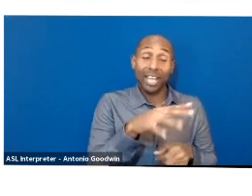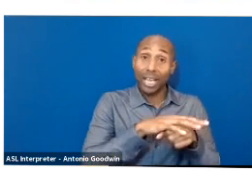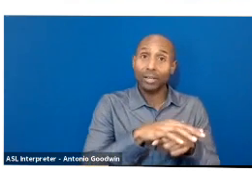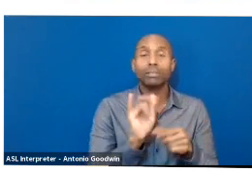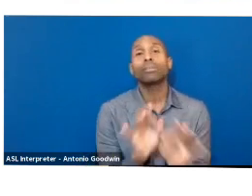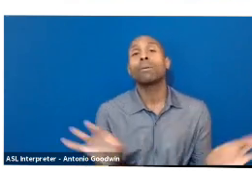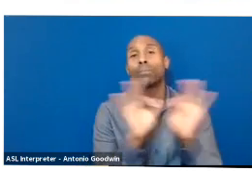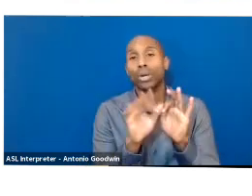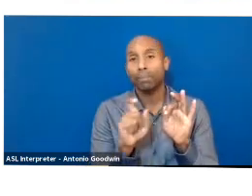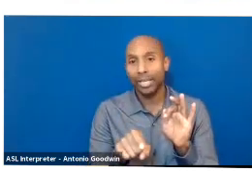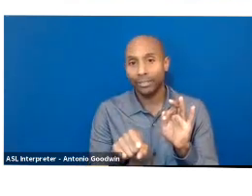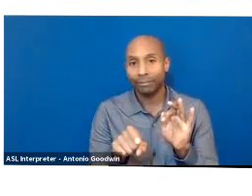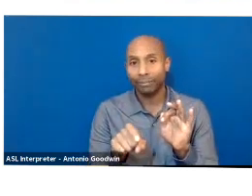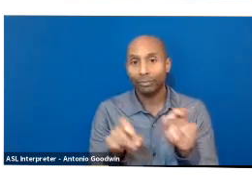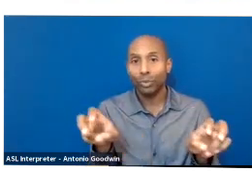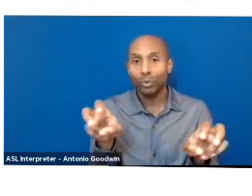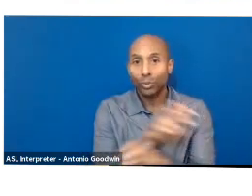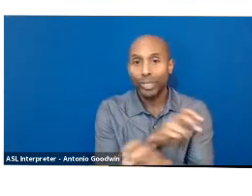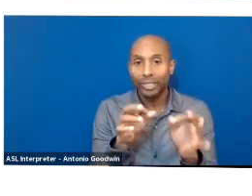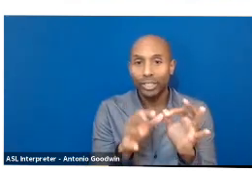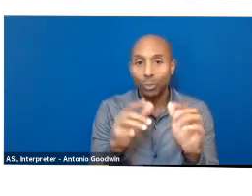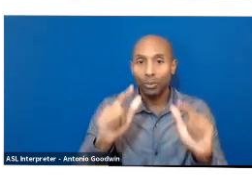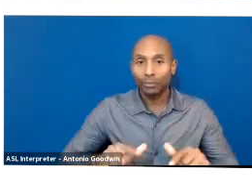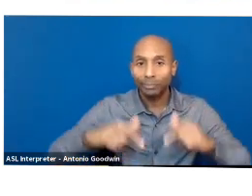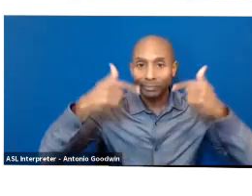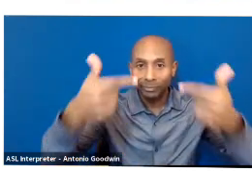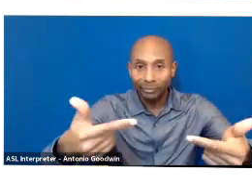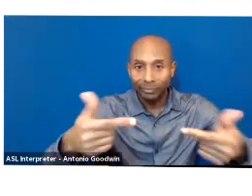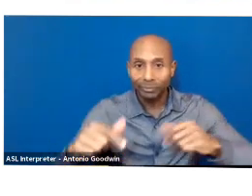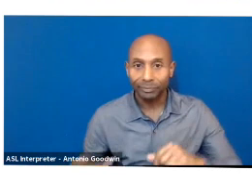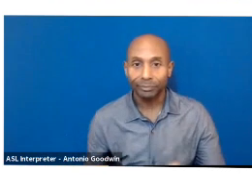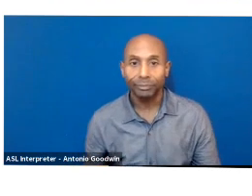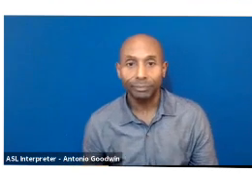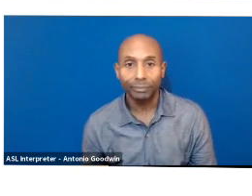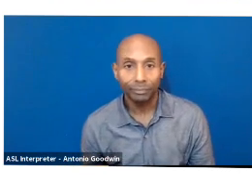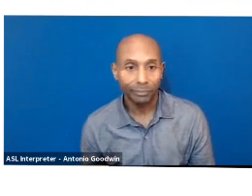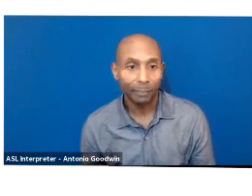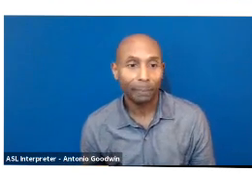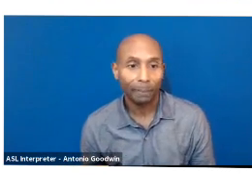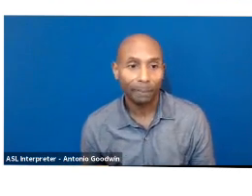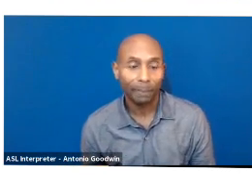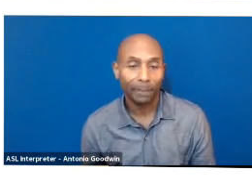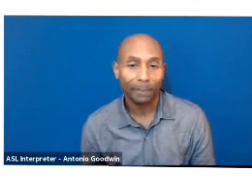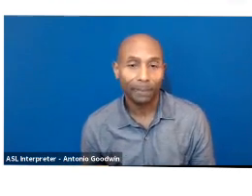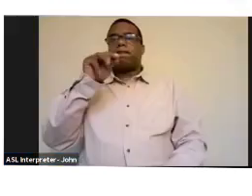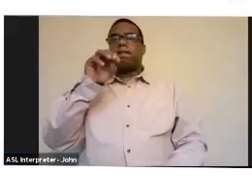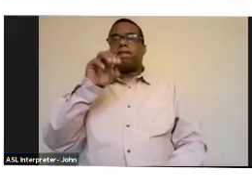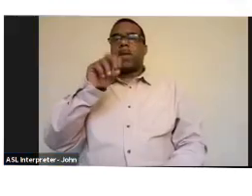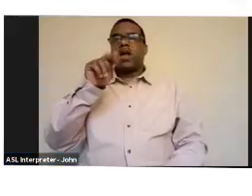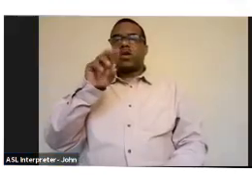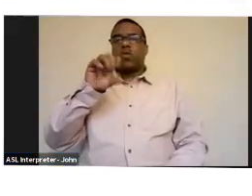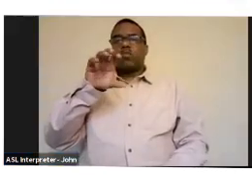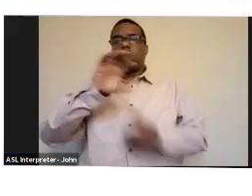things that colonialism did was globalize monoculture. And monoculture is problematic because it favors